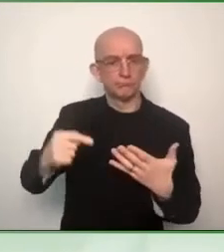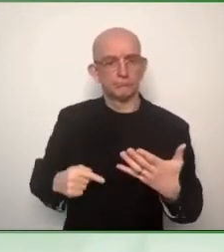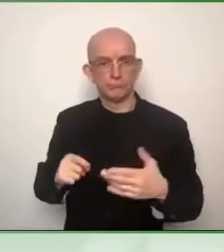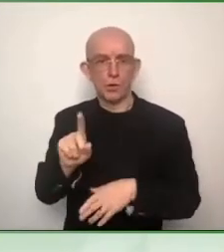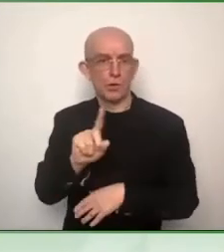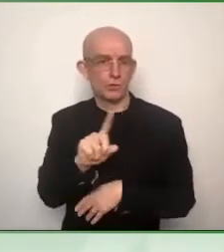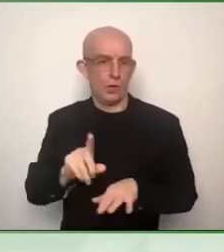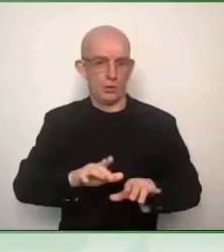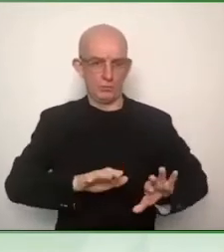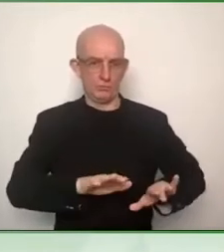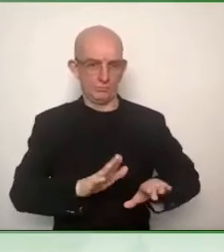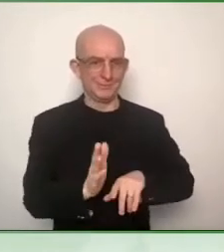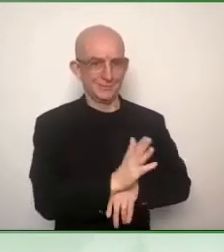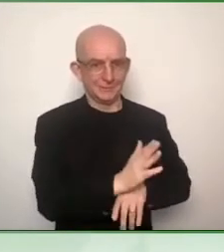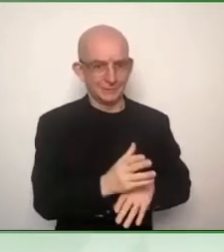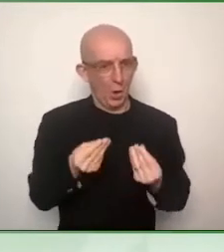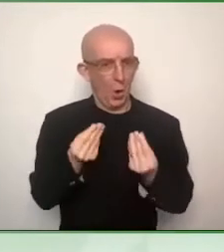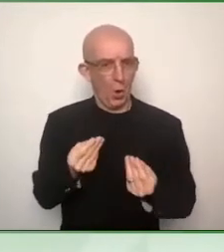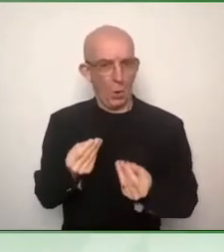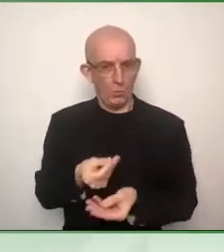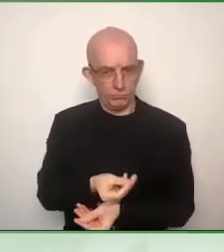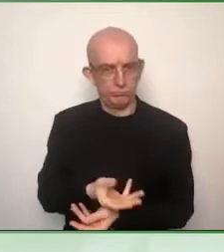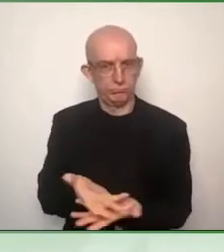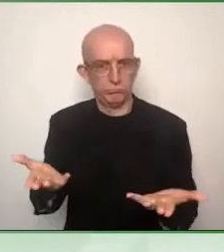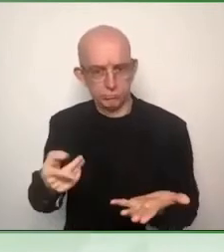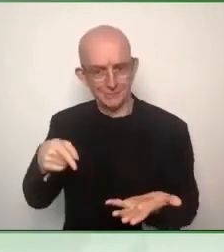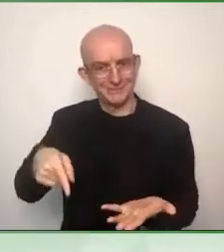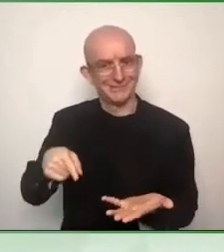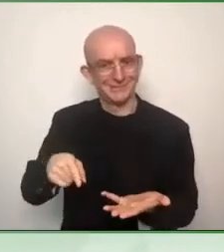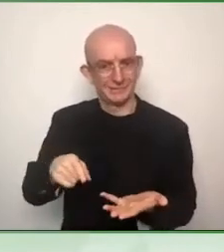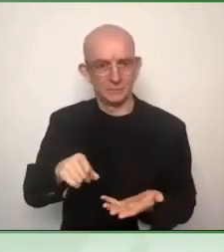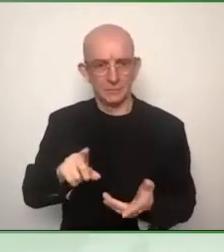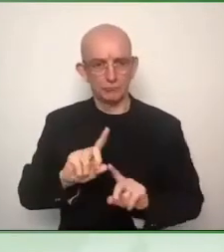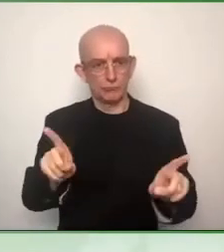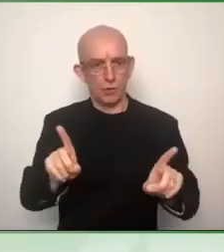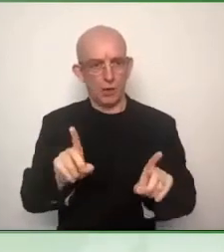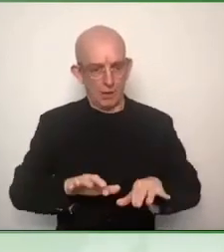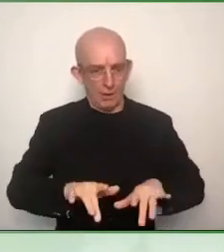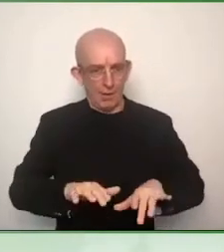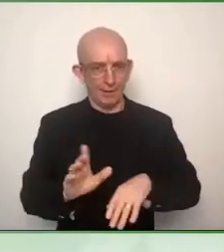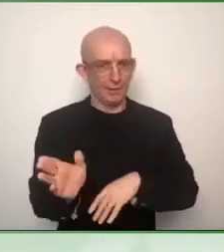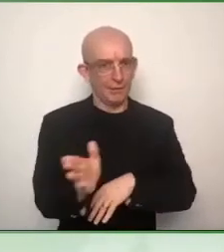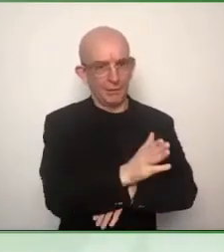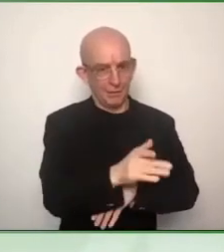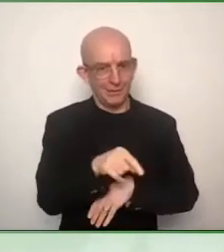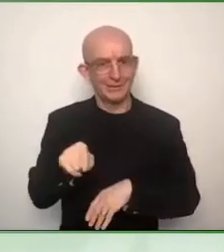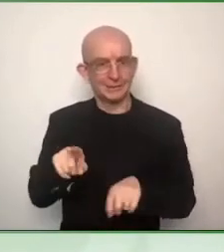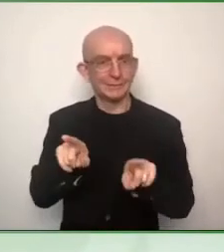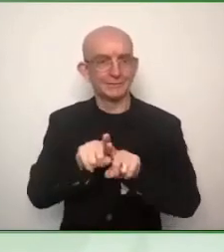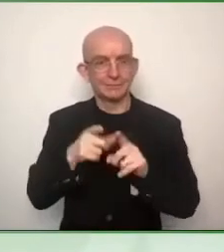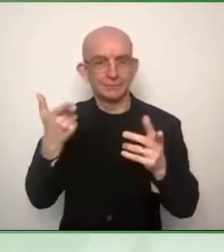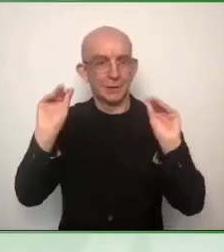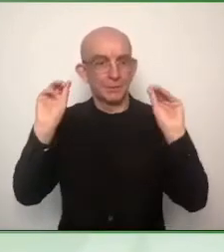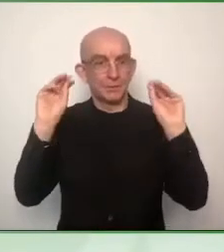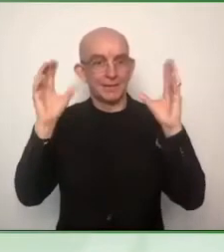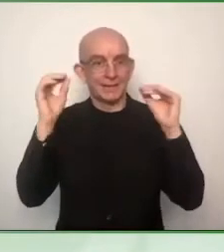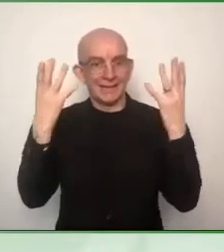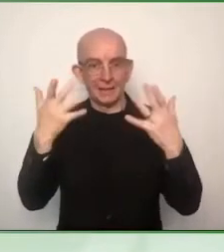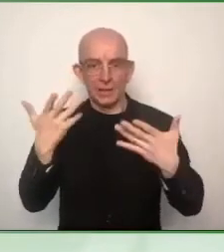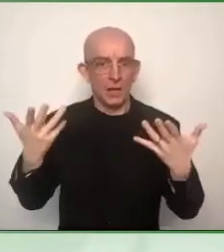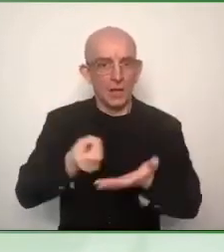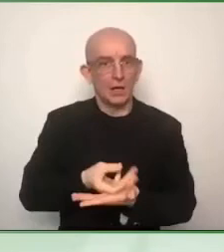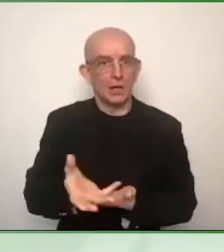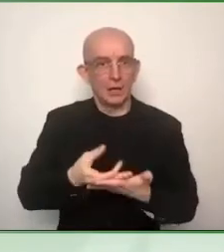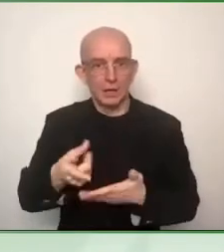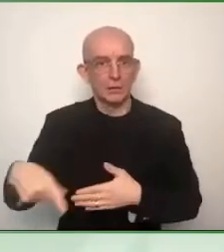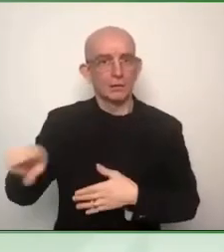disabilities would be able to use inaccessible ways the European emergency number